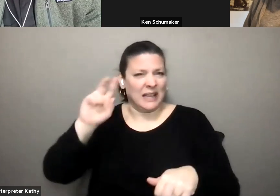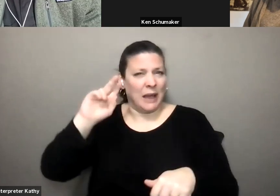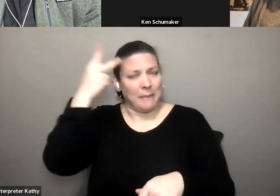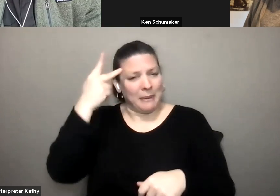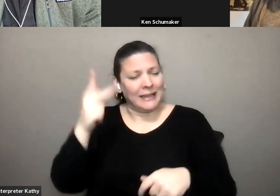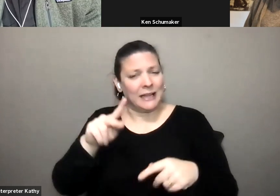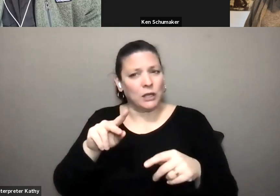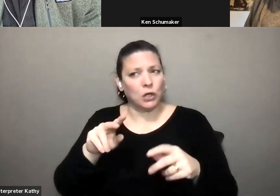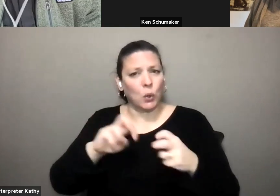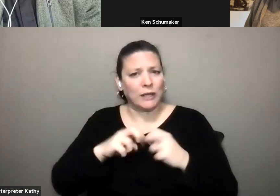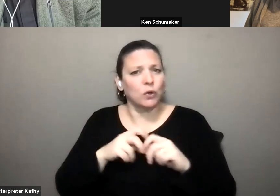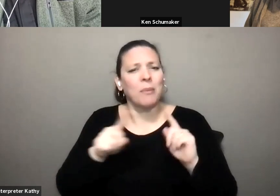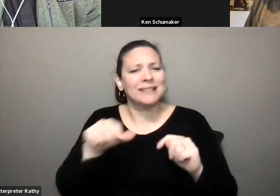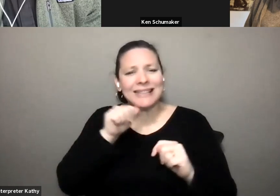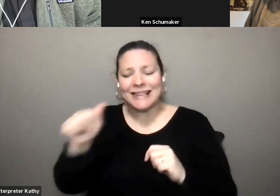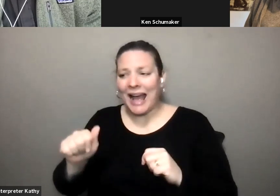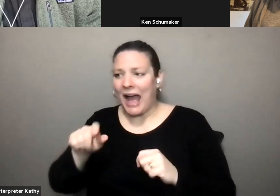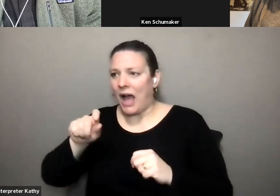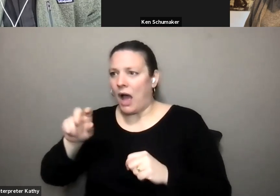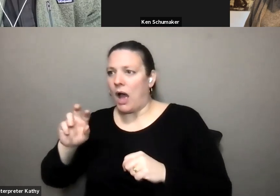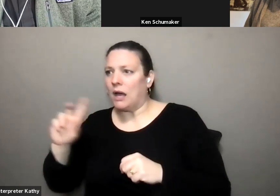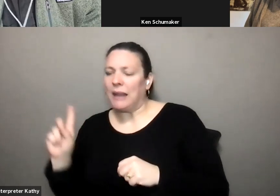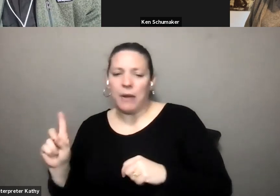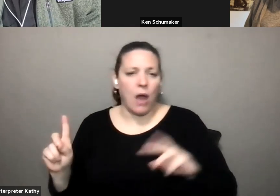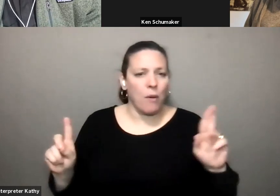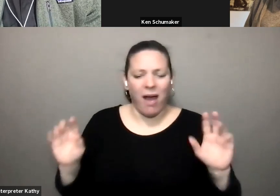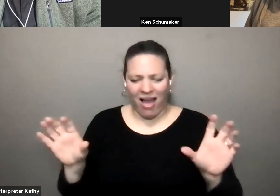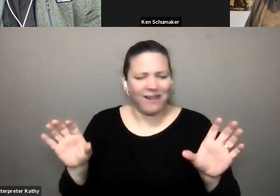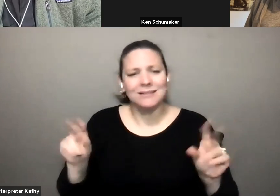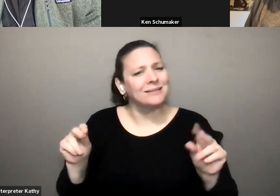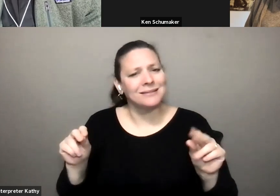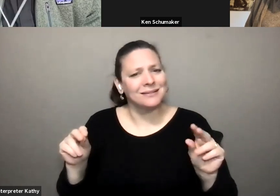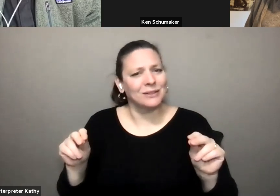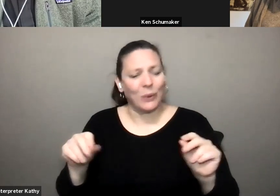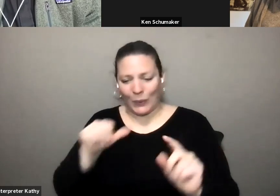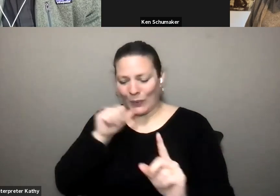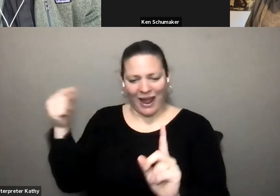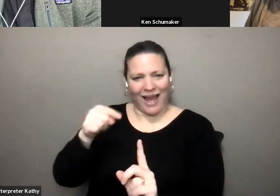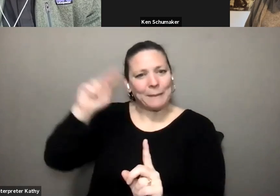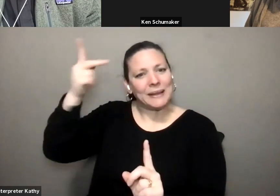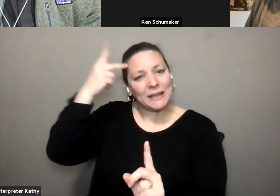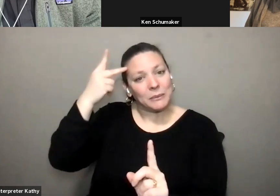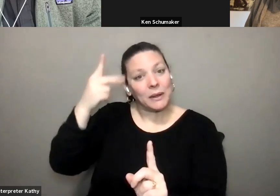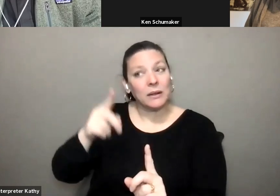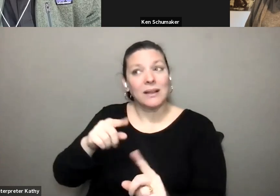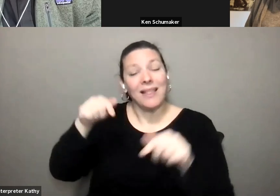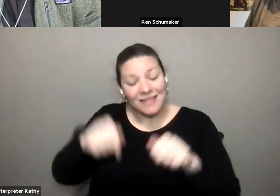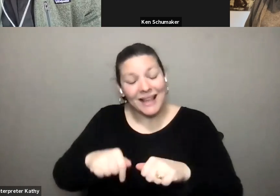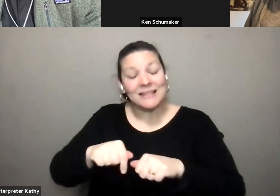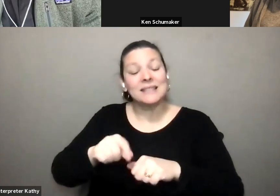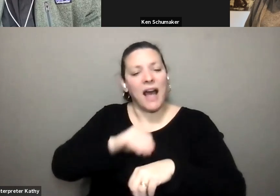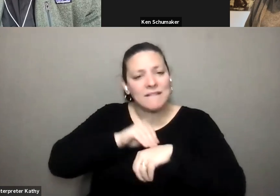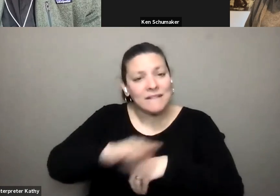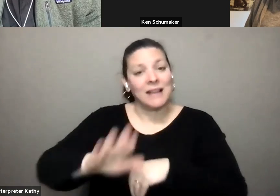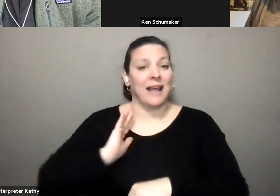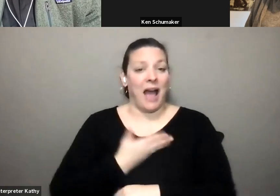it's an issue uh that goes back to the root of that word political it's just something that affects our city and the well